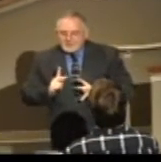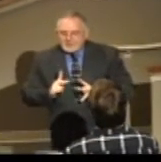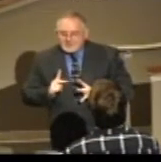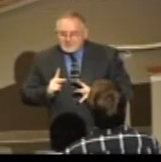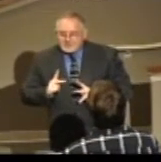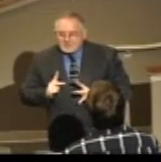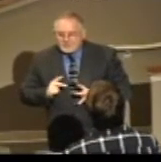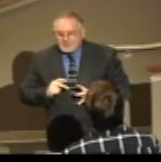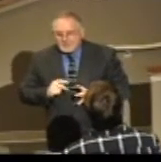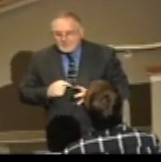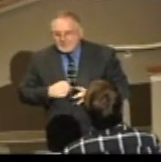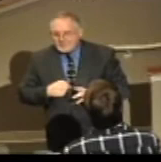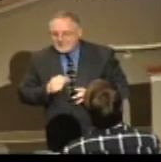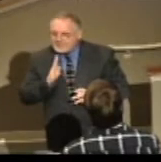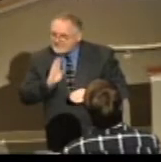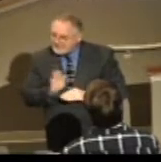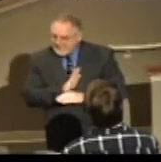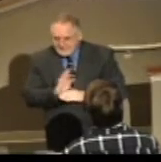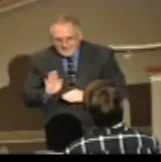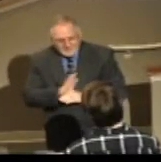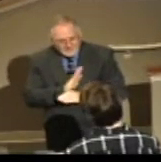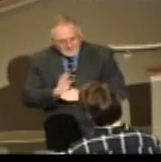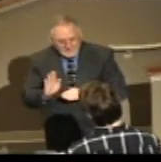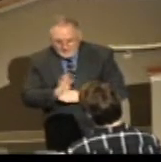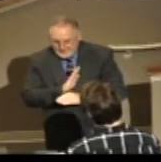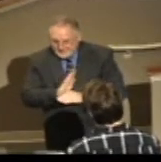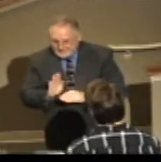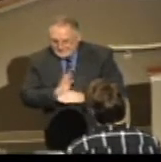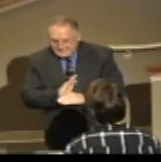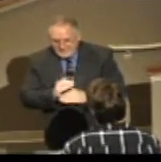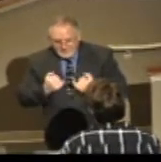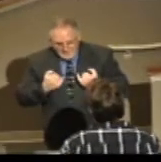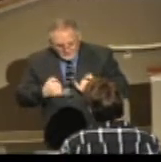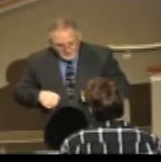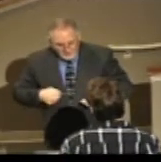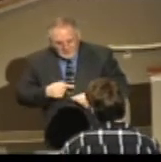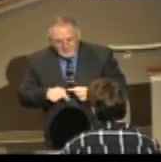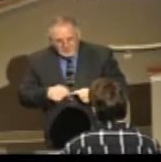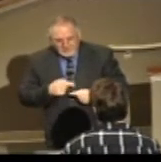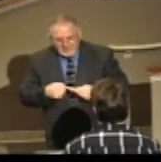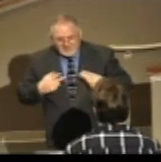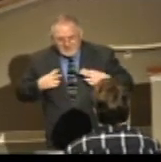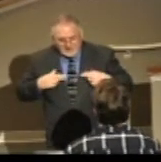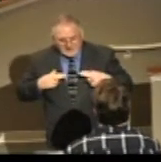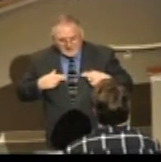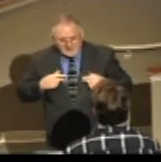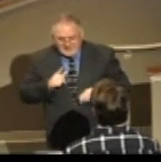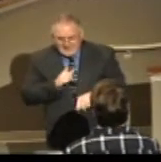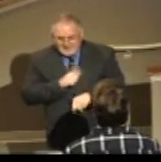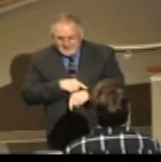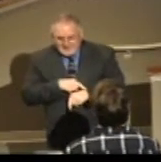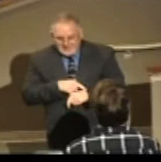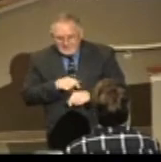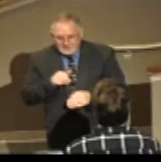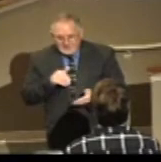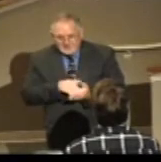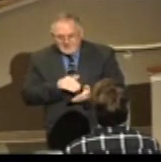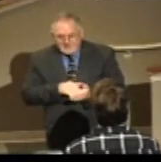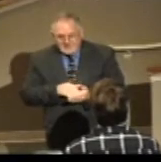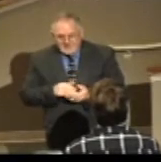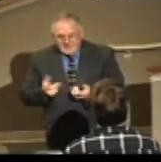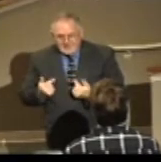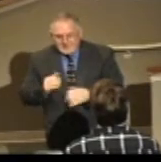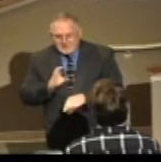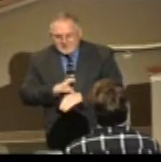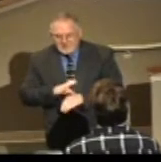been engaged in so many different activities that are enjoyable around the holiday seasons, and oftentimes we come to church, and it's hard to get